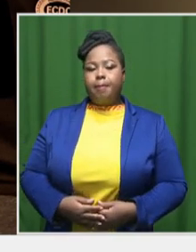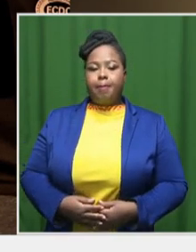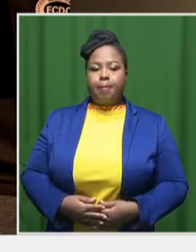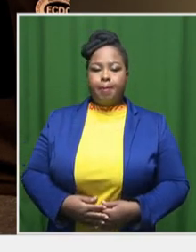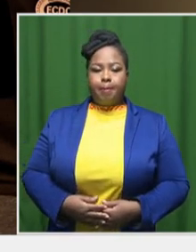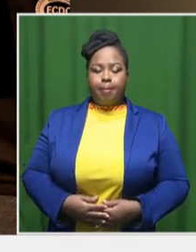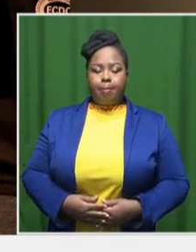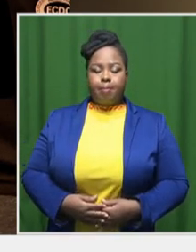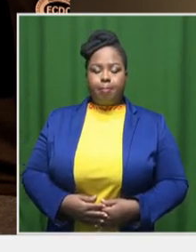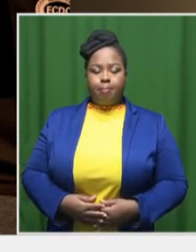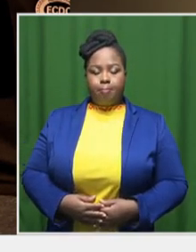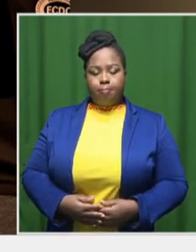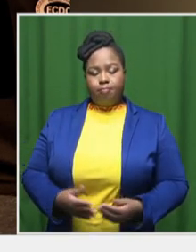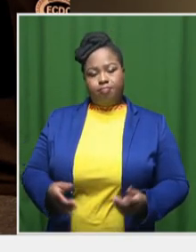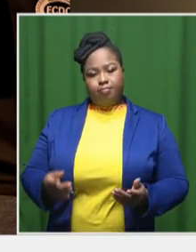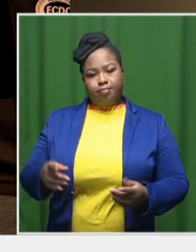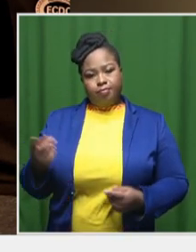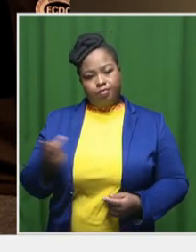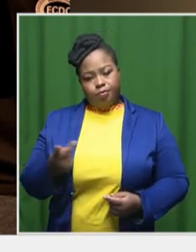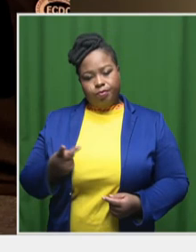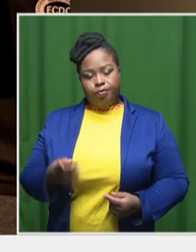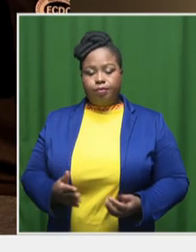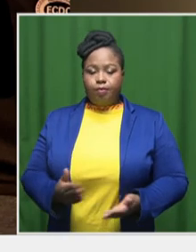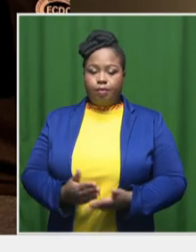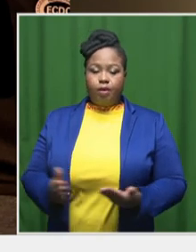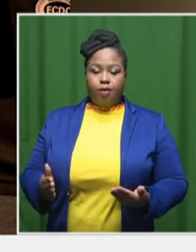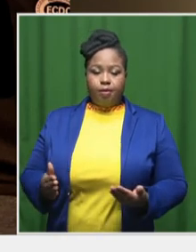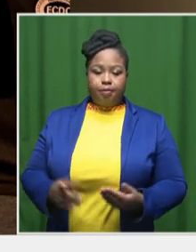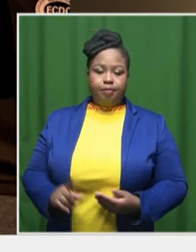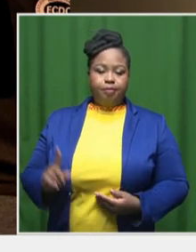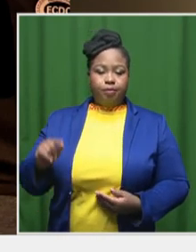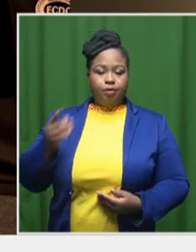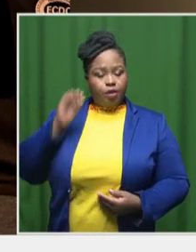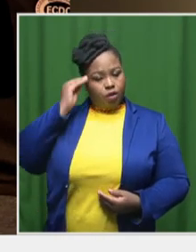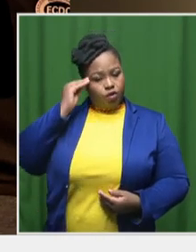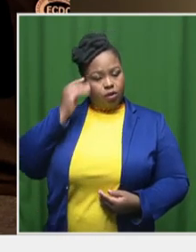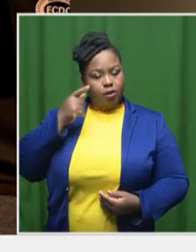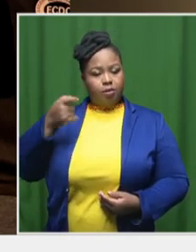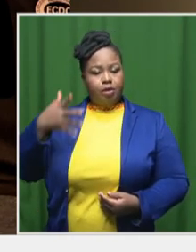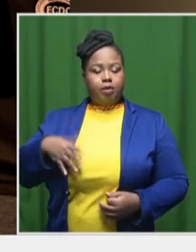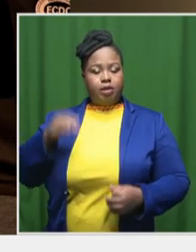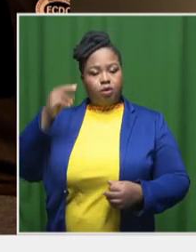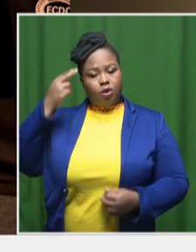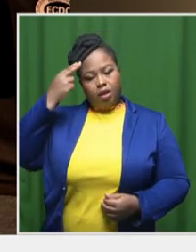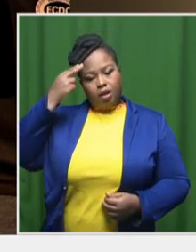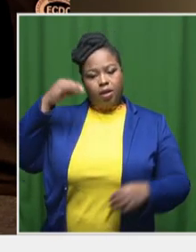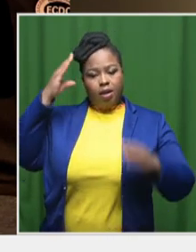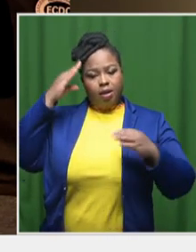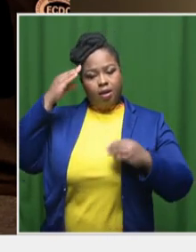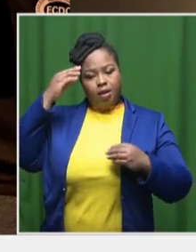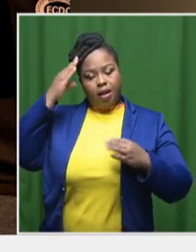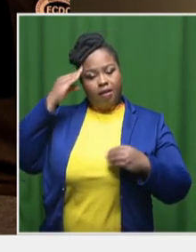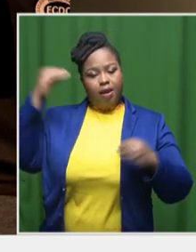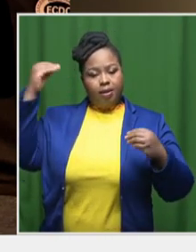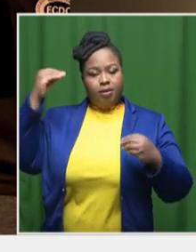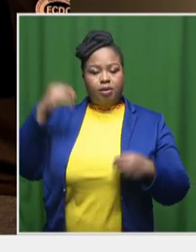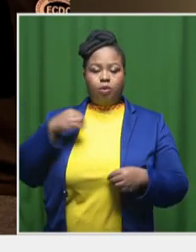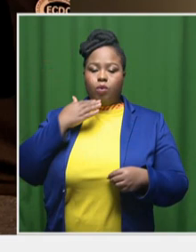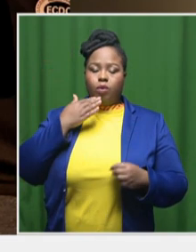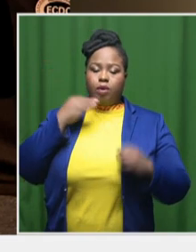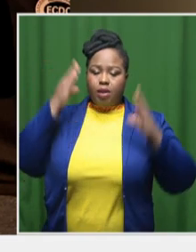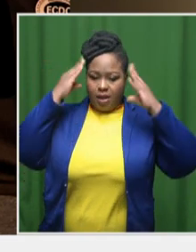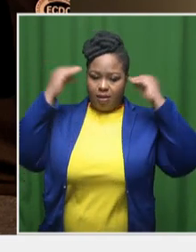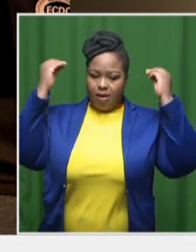very interesting speakers, such as the Netherlands Film Commission, Mr. Basvan,